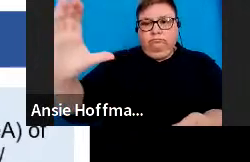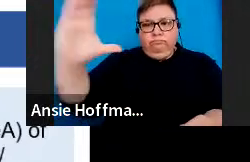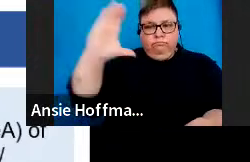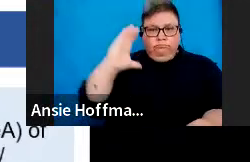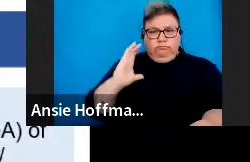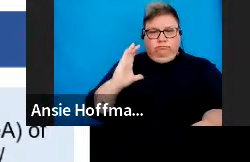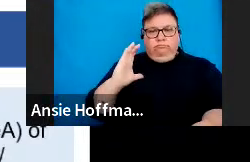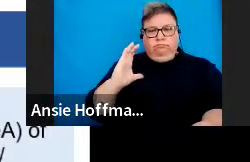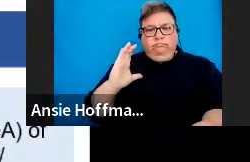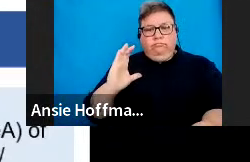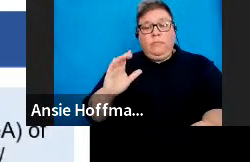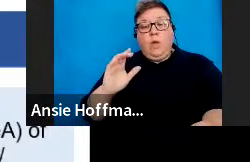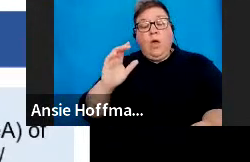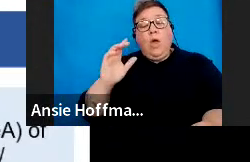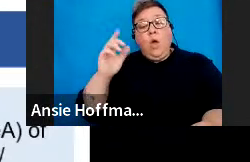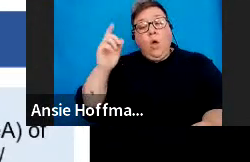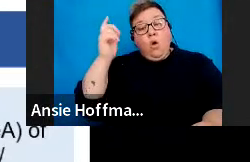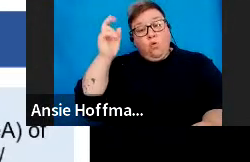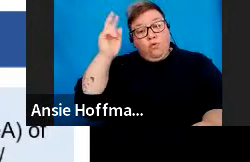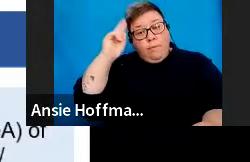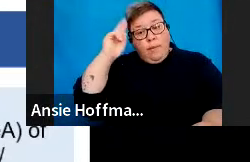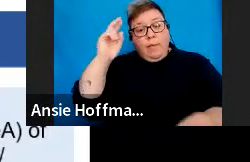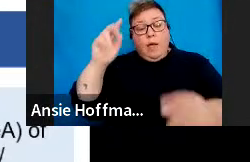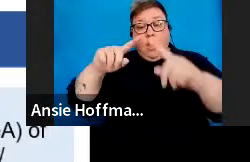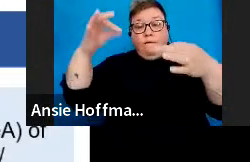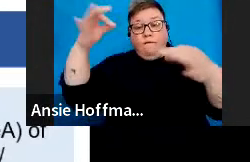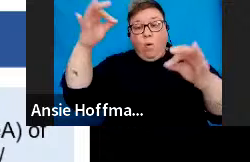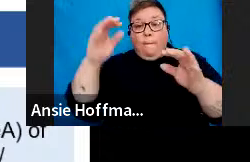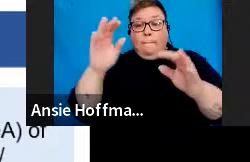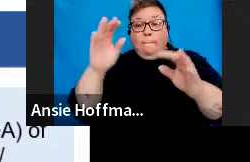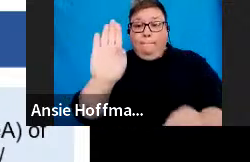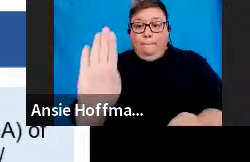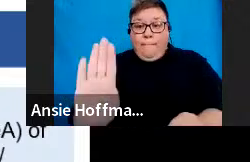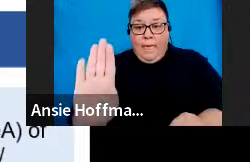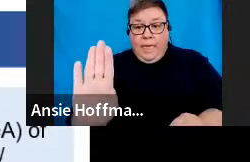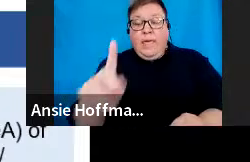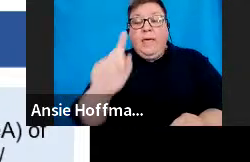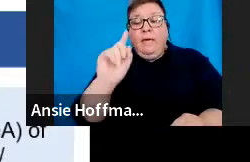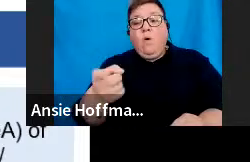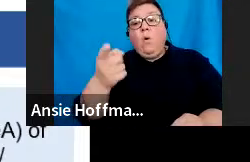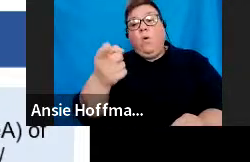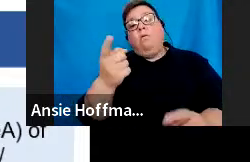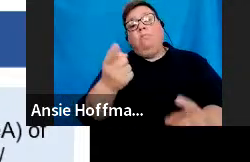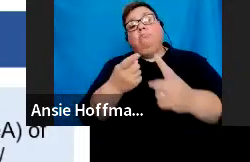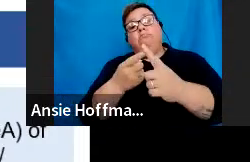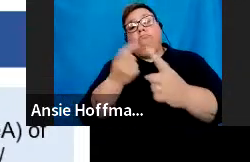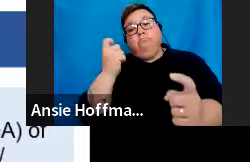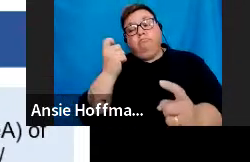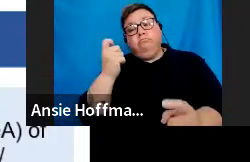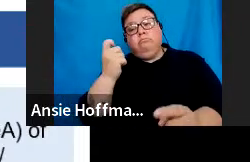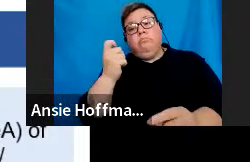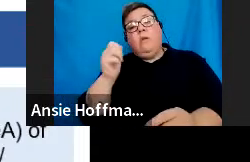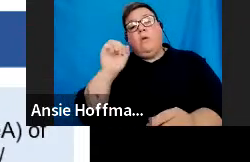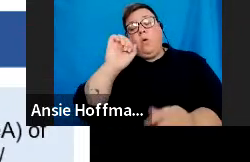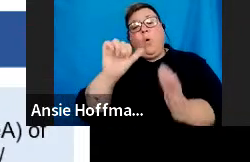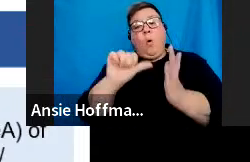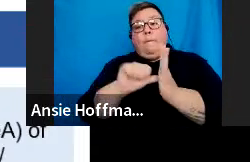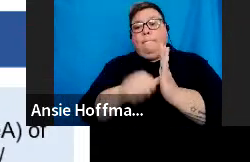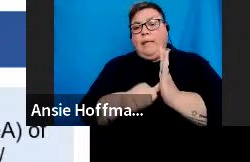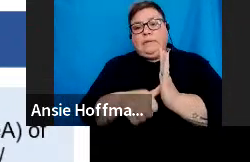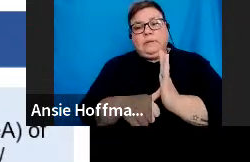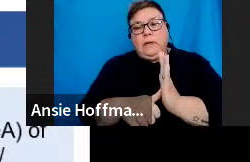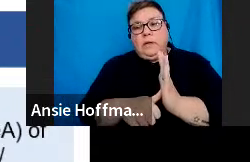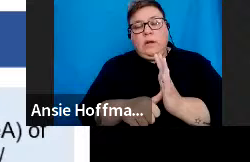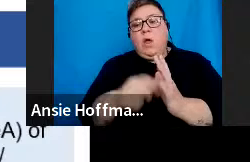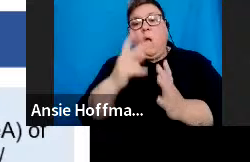Note that form B may not be used for withdrawals from retirement annuity funds, but must be used